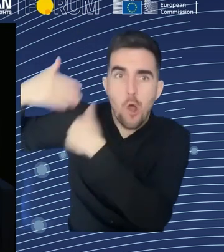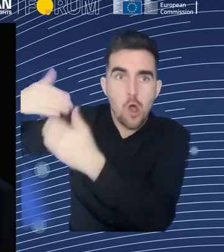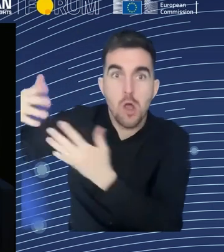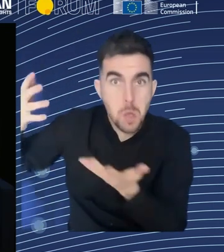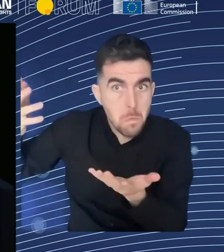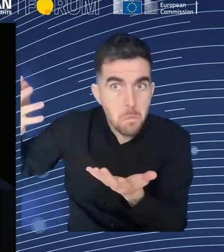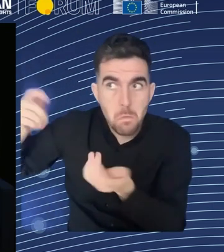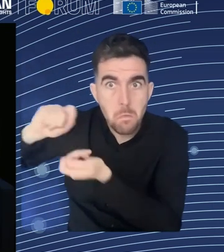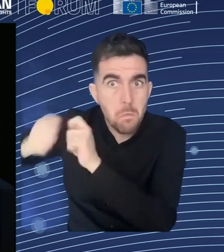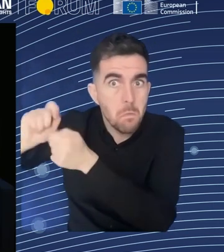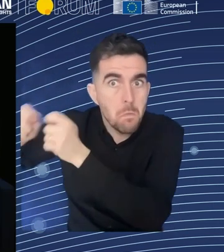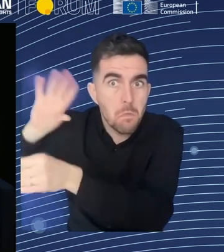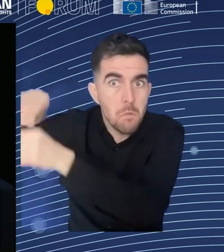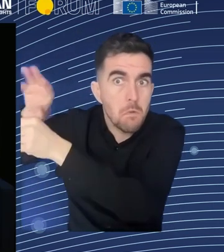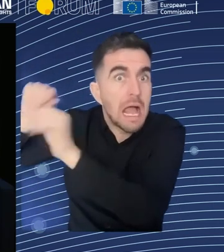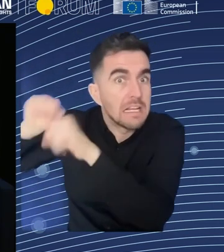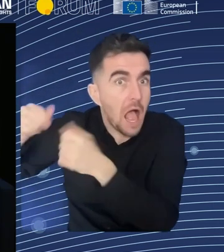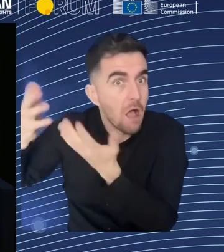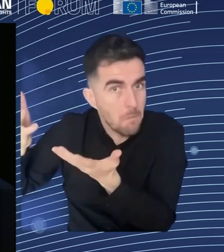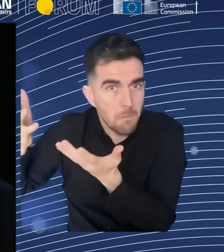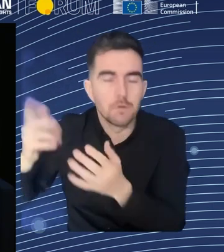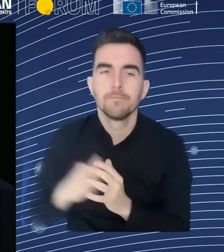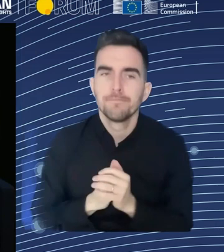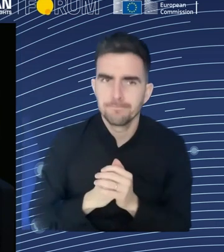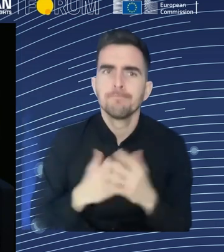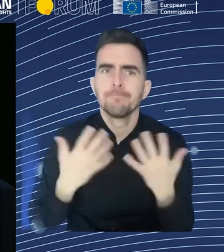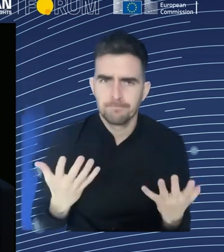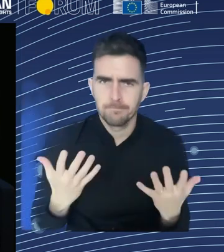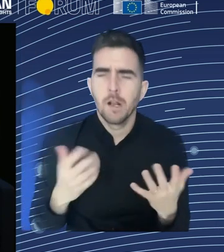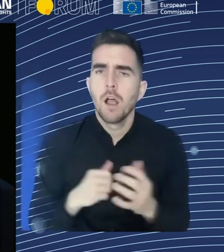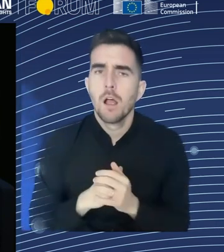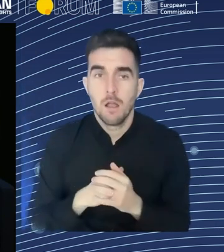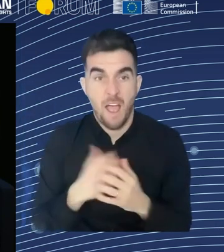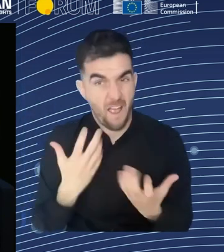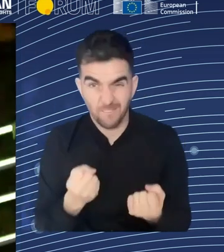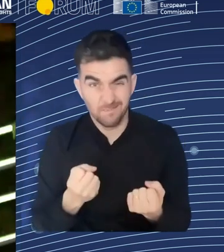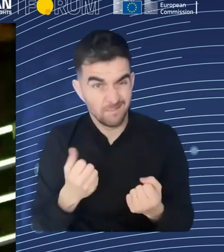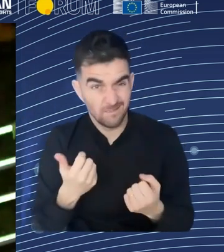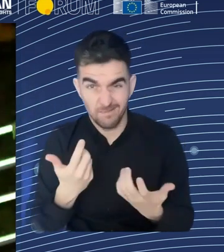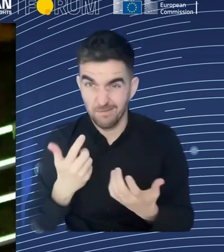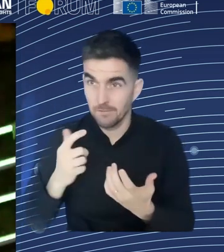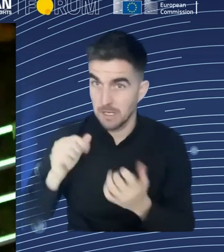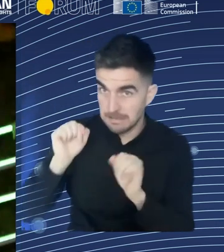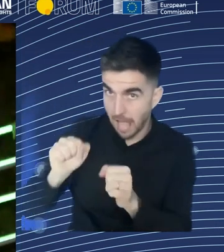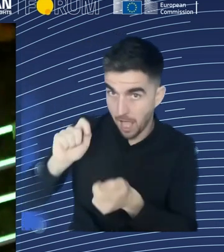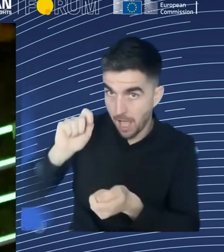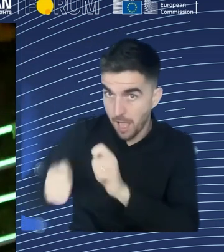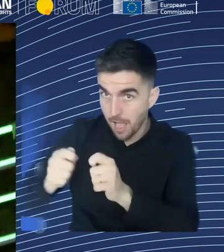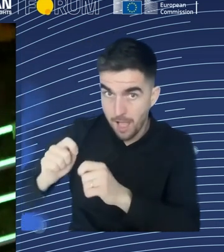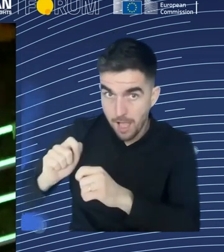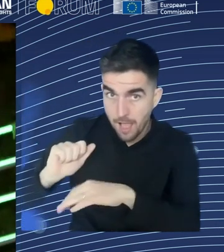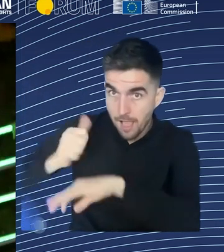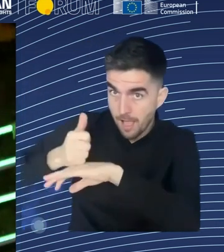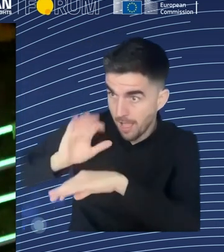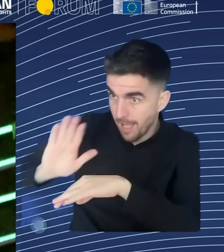jobs. You know, often indirectly through changes in product demand or whatnot. But I'm certainly not one to kind